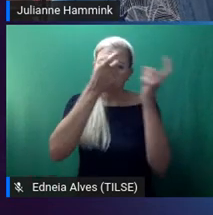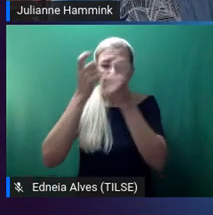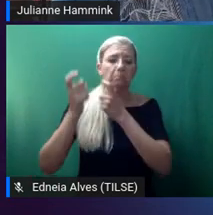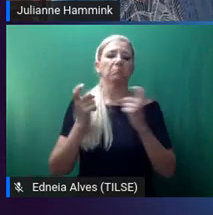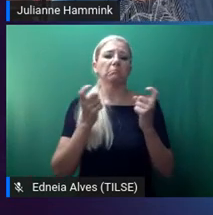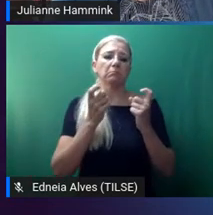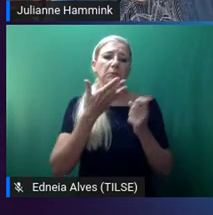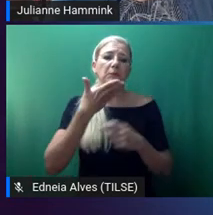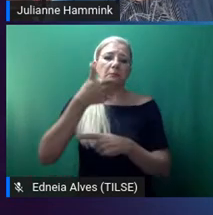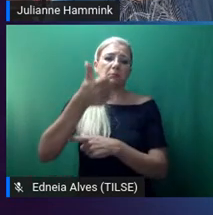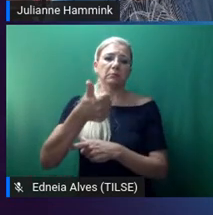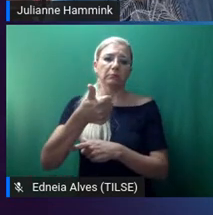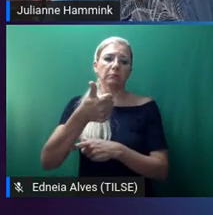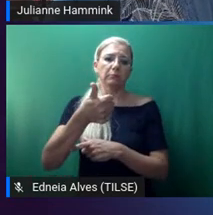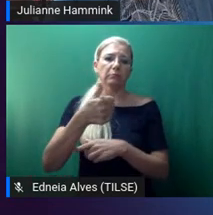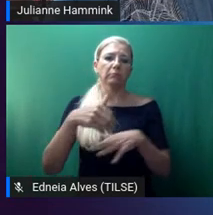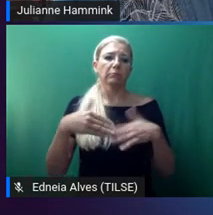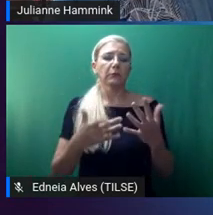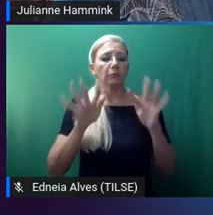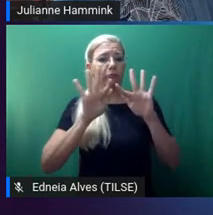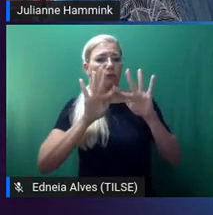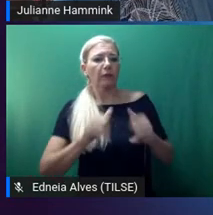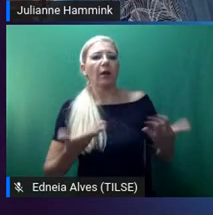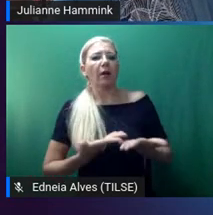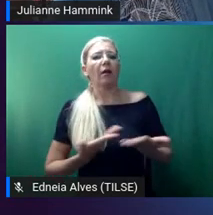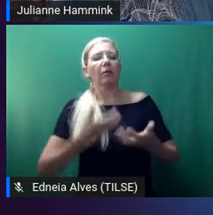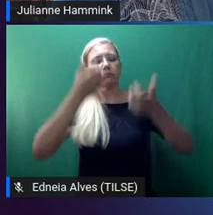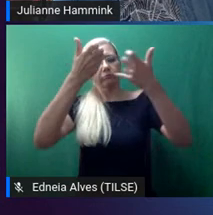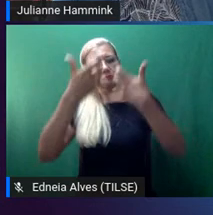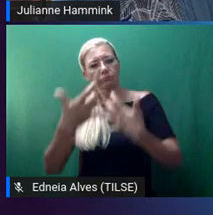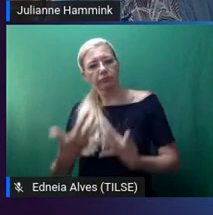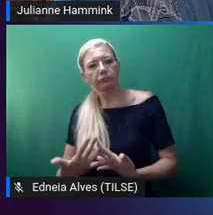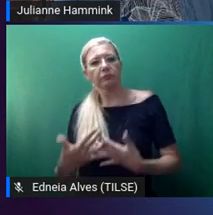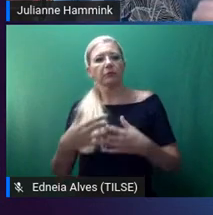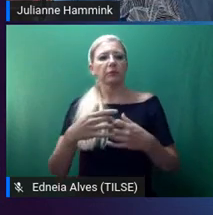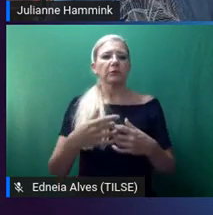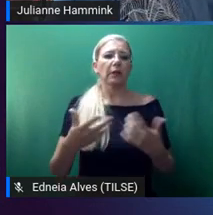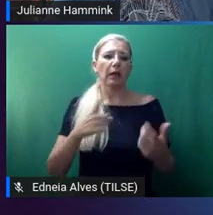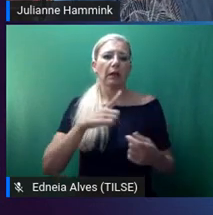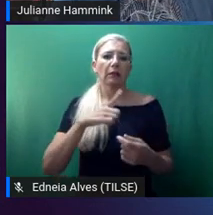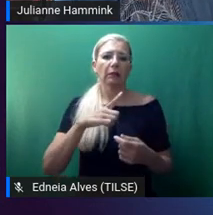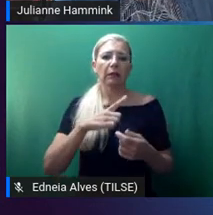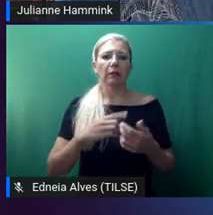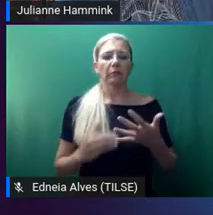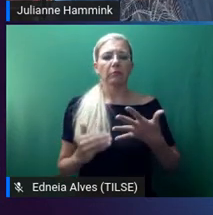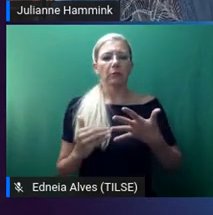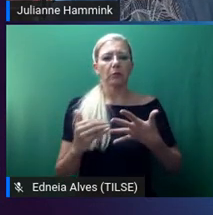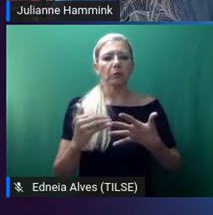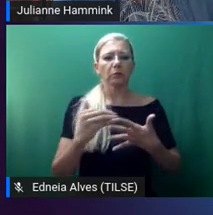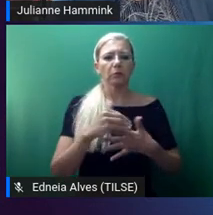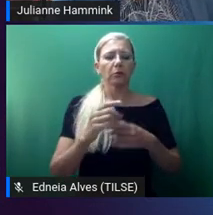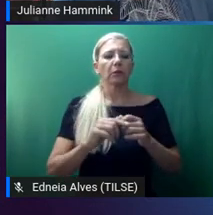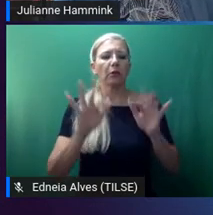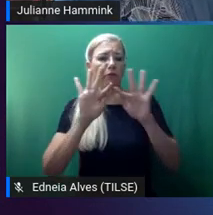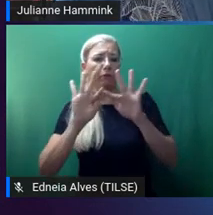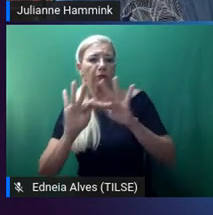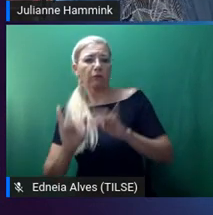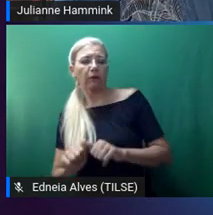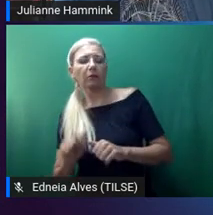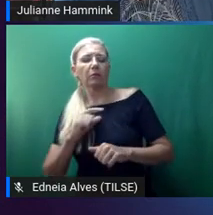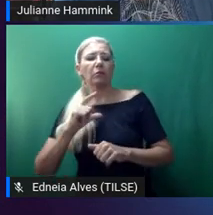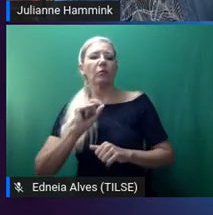So, I like to end my talks with quotations and this is a quotation from a Finnish American architect,